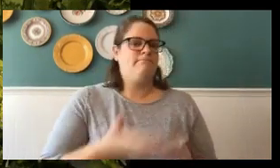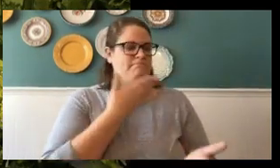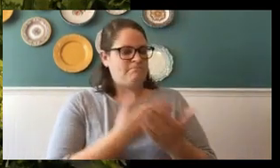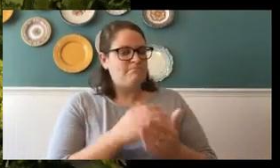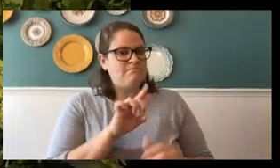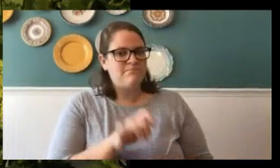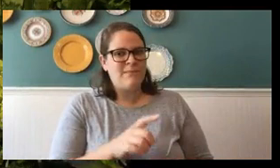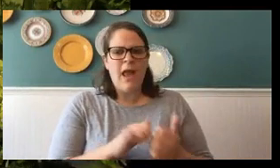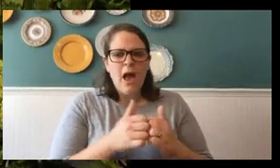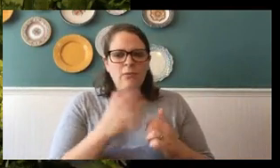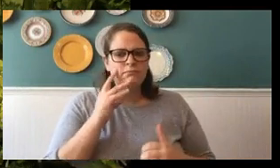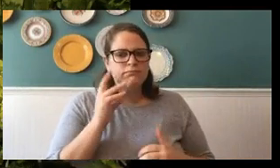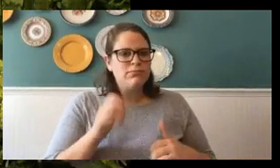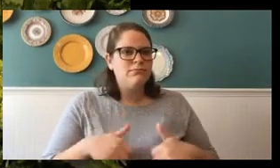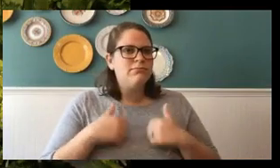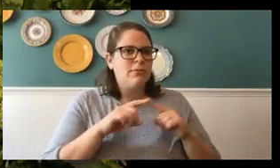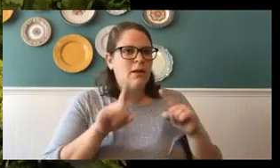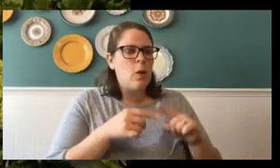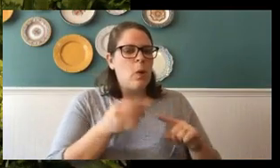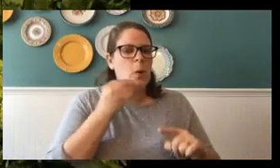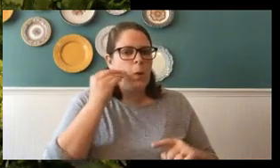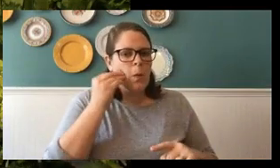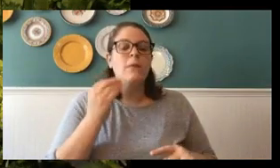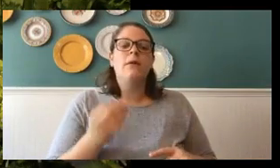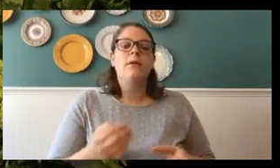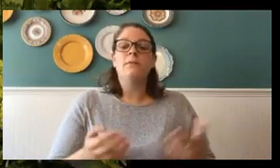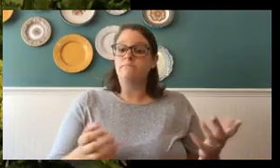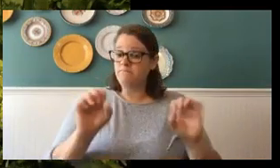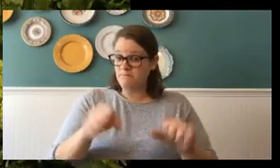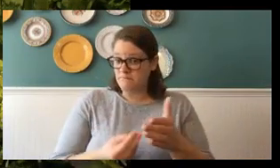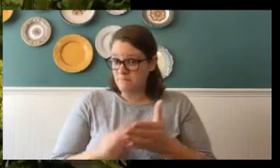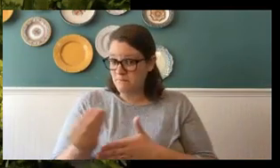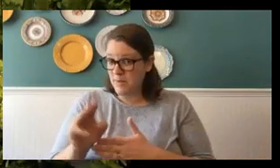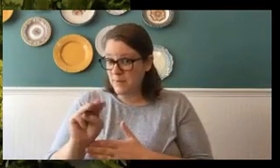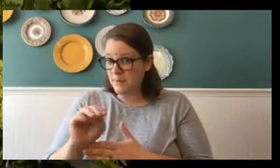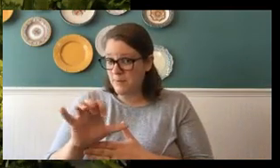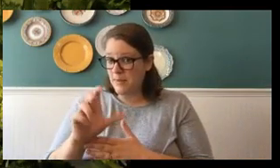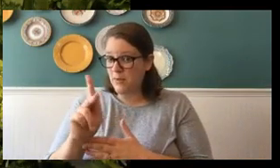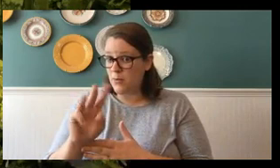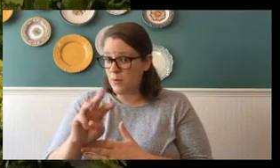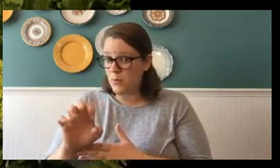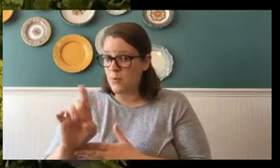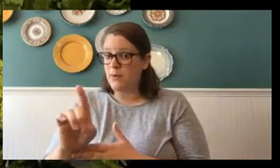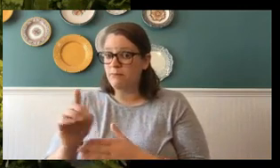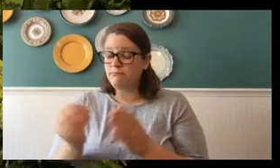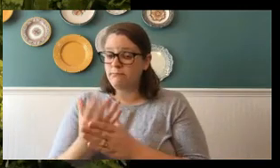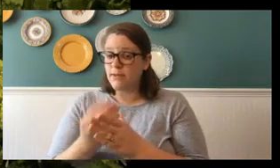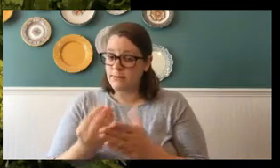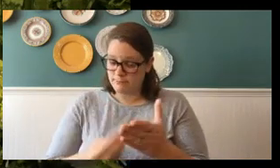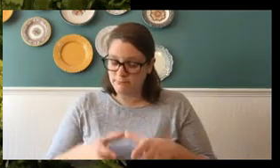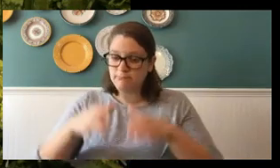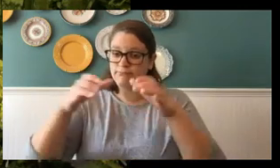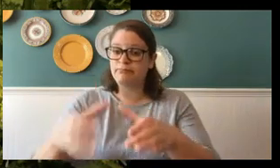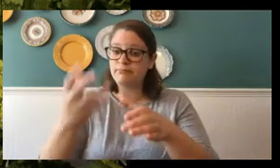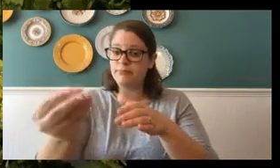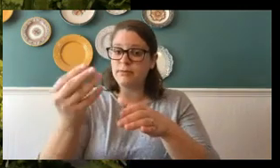you could do one of two things. You can purchase milkweed plants and you could put them outside. And I promise you, if